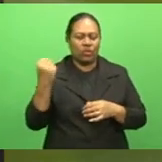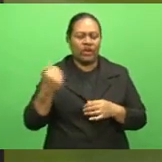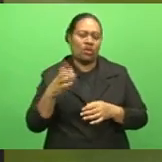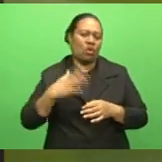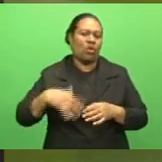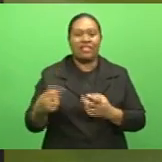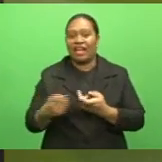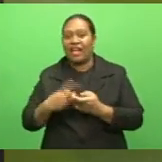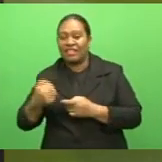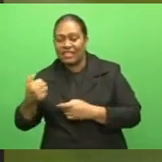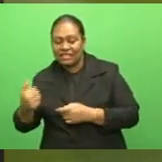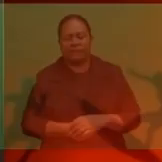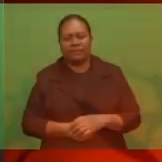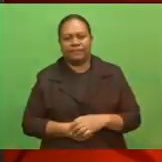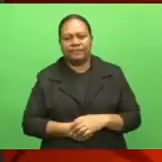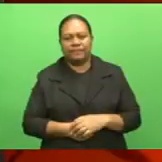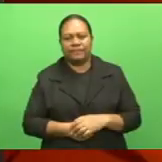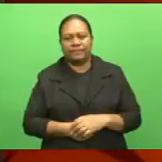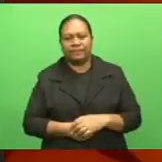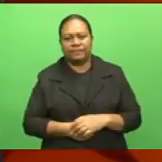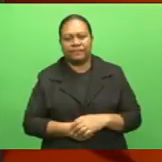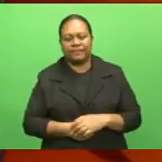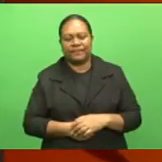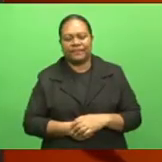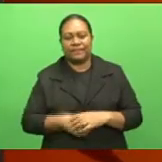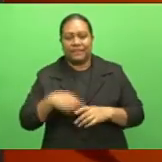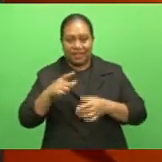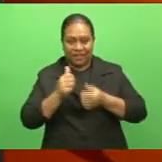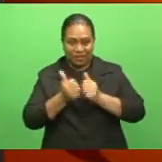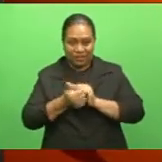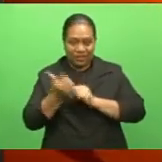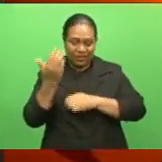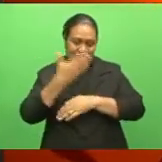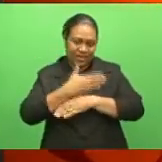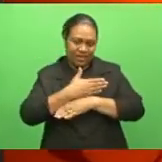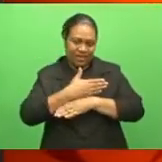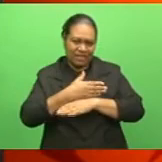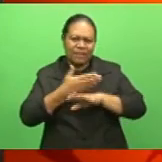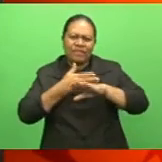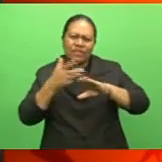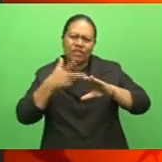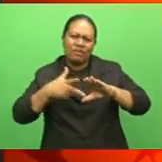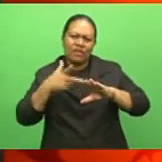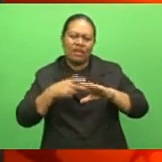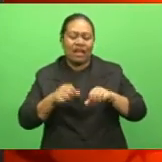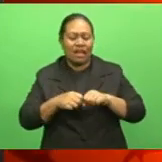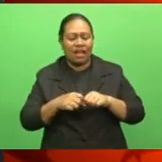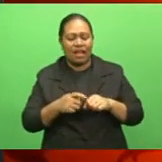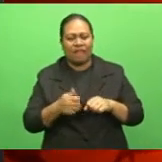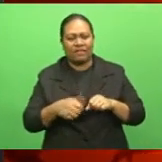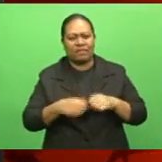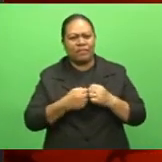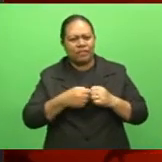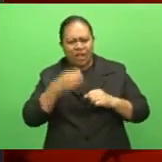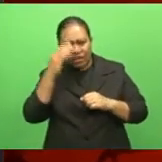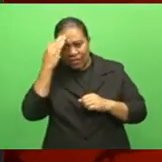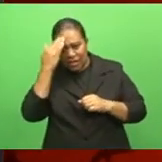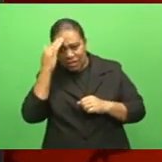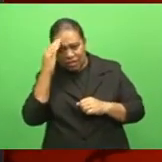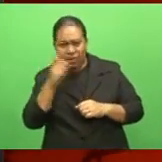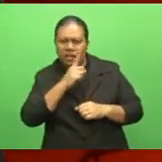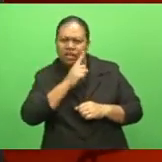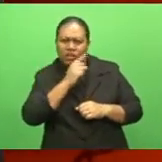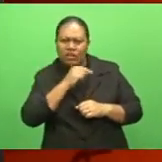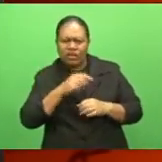matches to make the finals. That's it from sports tonight. In new media after the break, Facebook and Twitter have pulled down